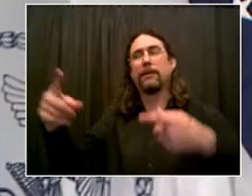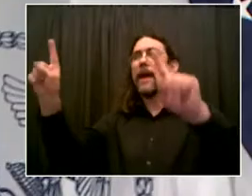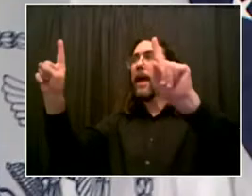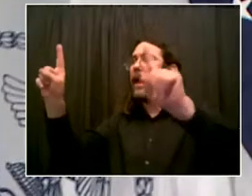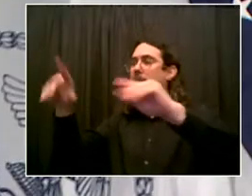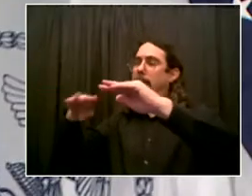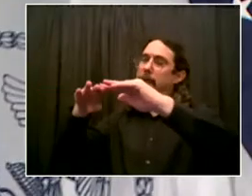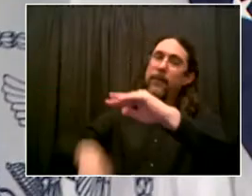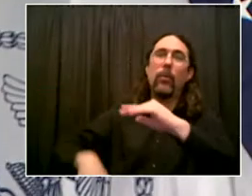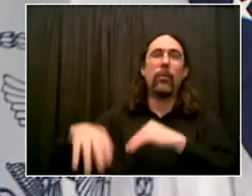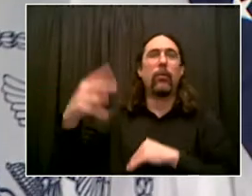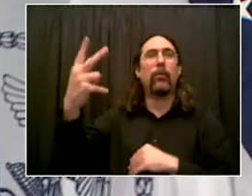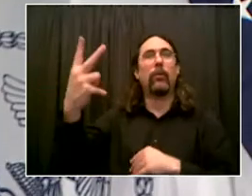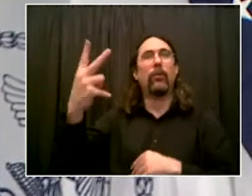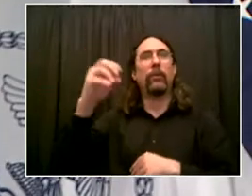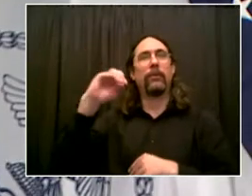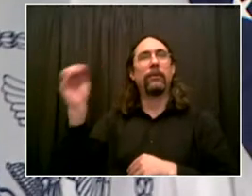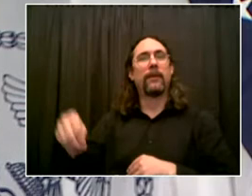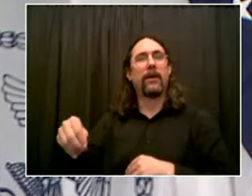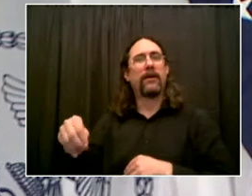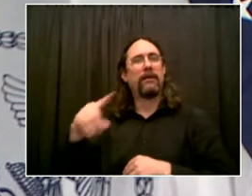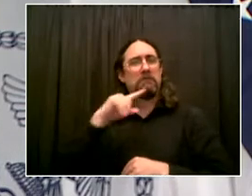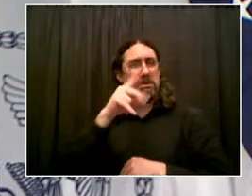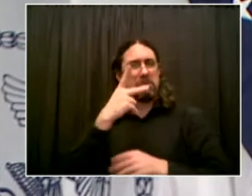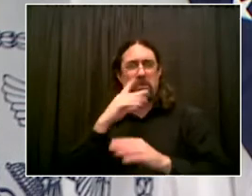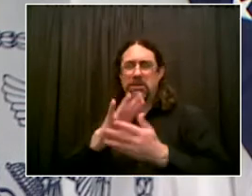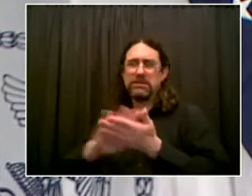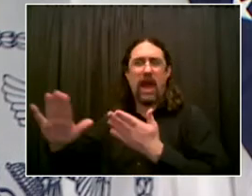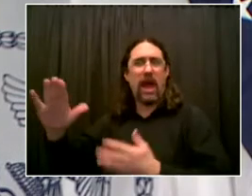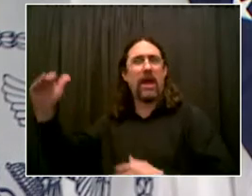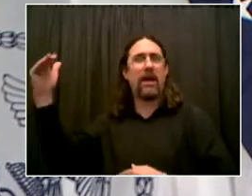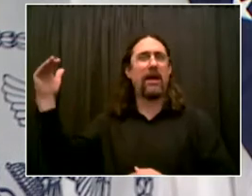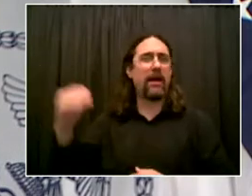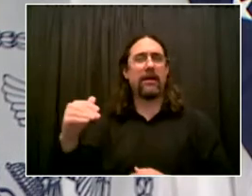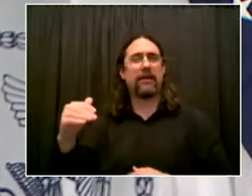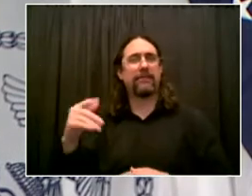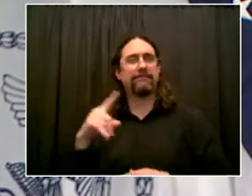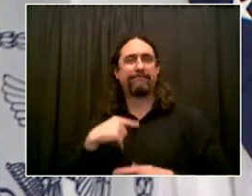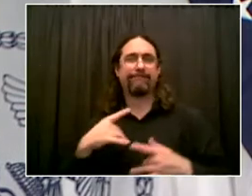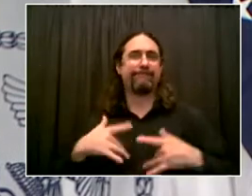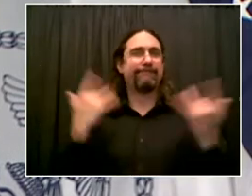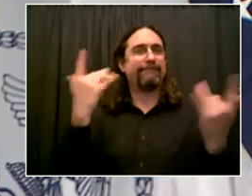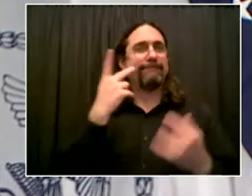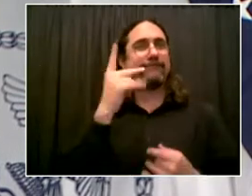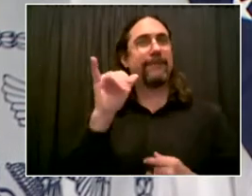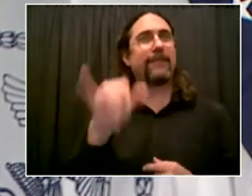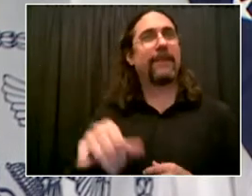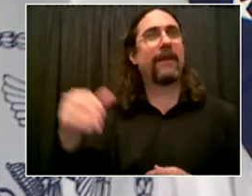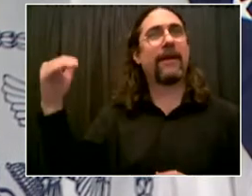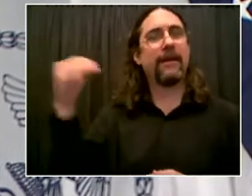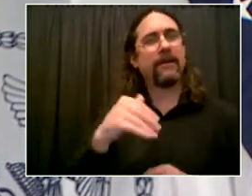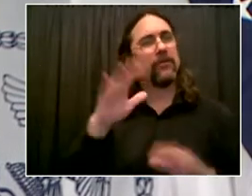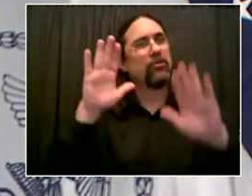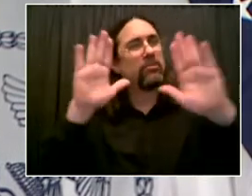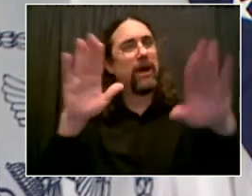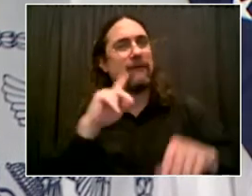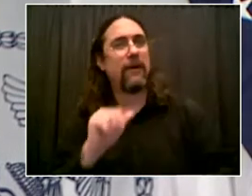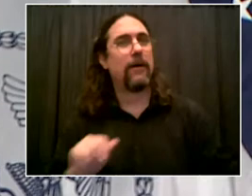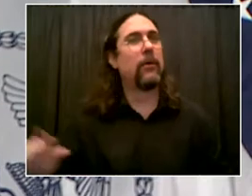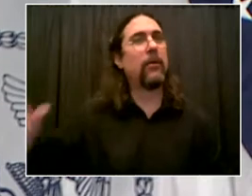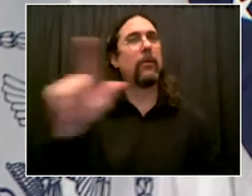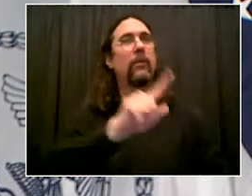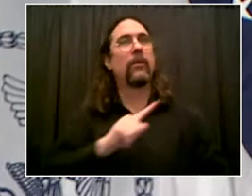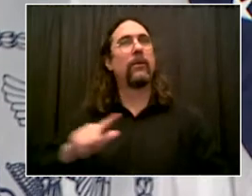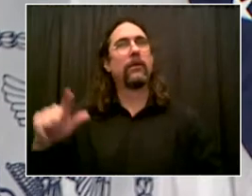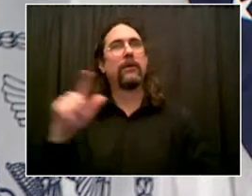fantastic. Let's keep pushing that number down for the good of all of us. Now, a few words in Spanish.